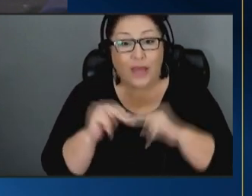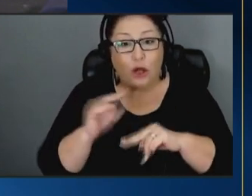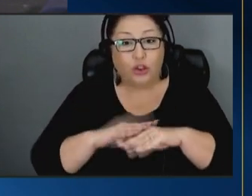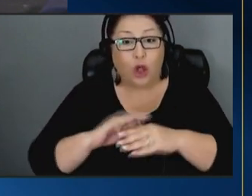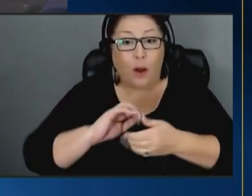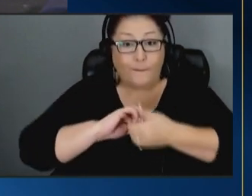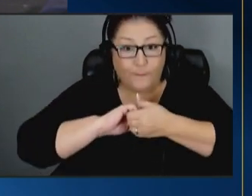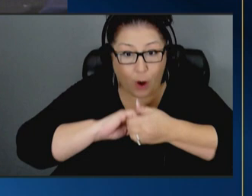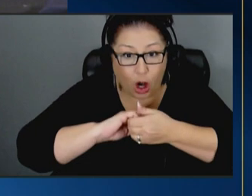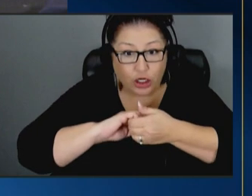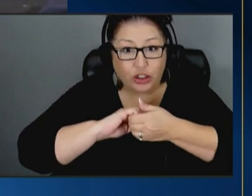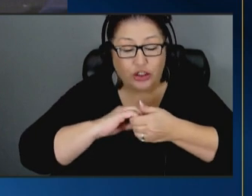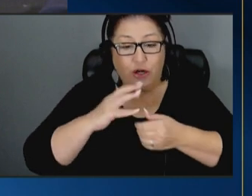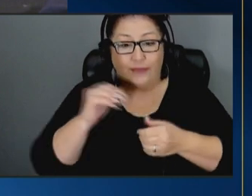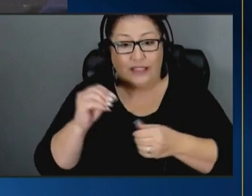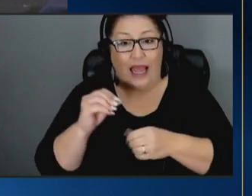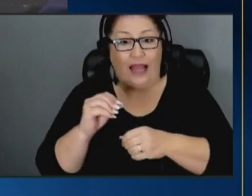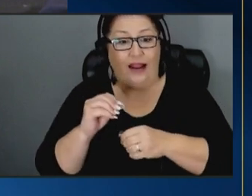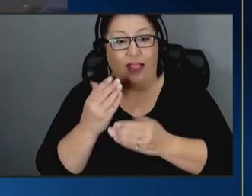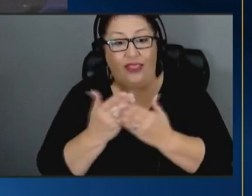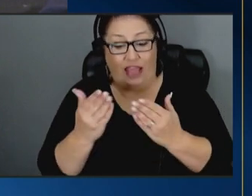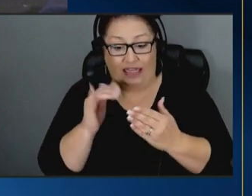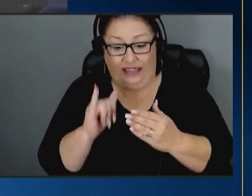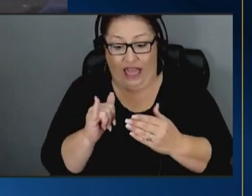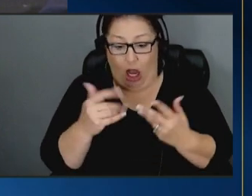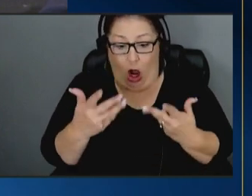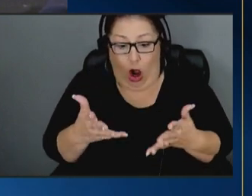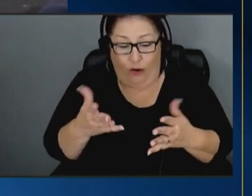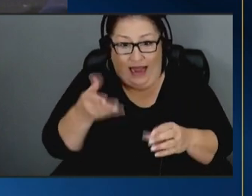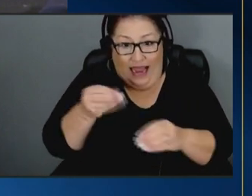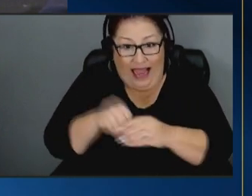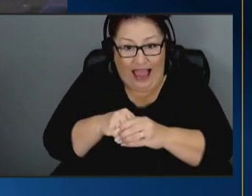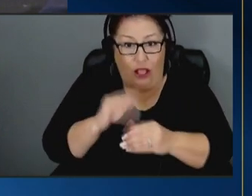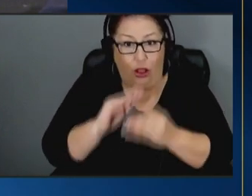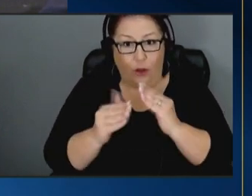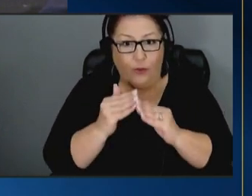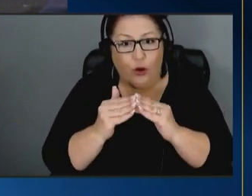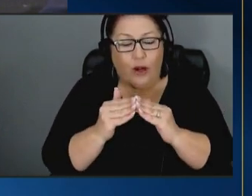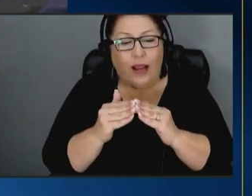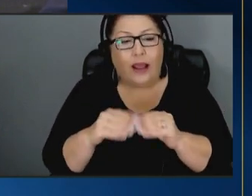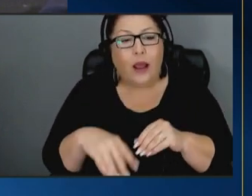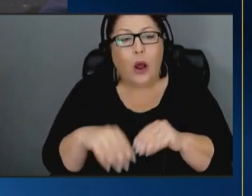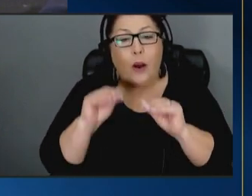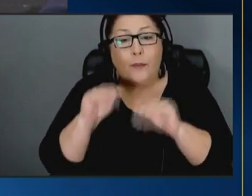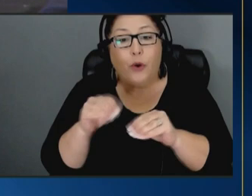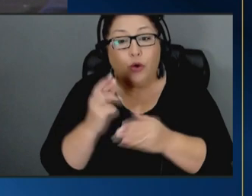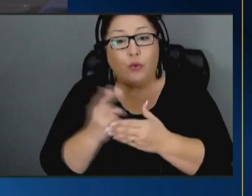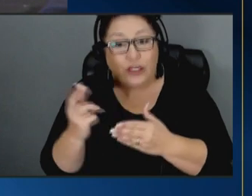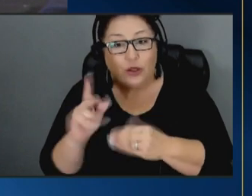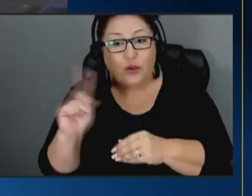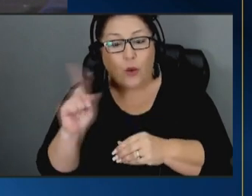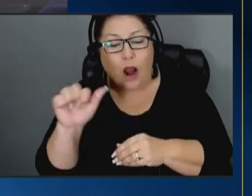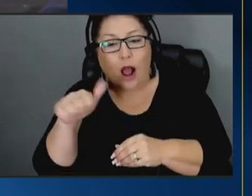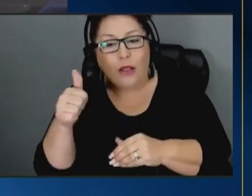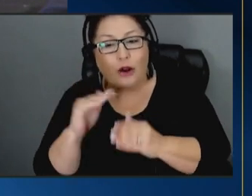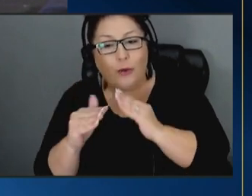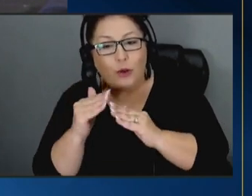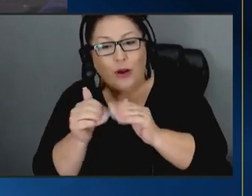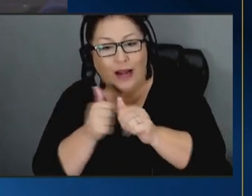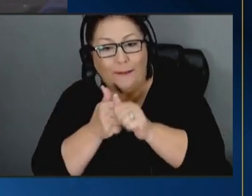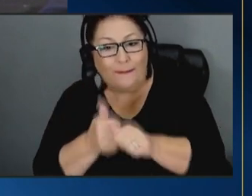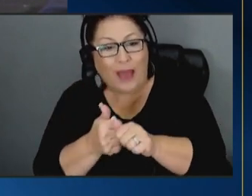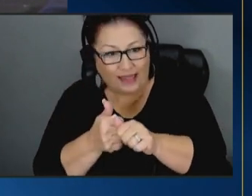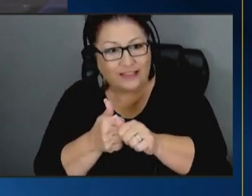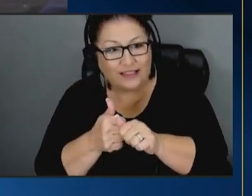that exist in communities to be able to put resources in places where other community-based agencies can contribute their